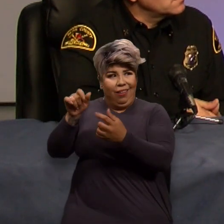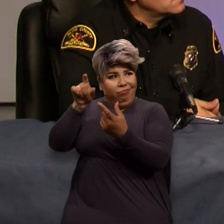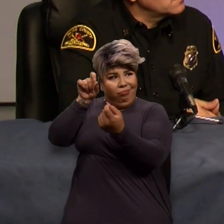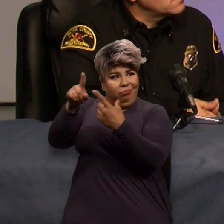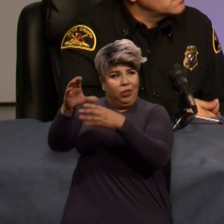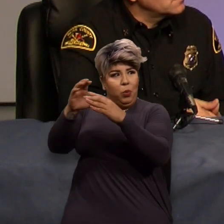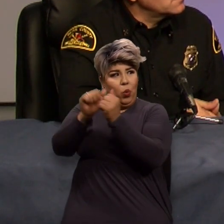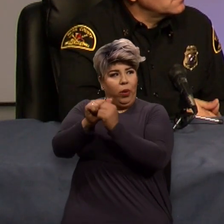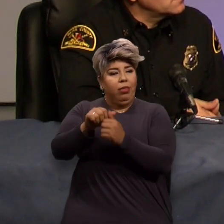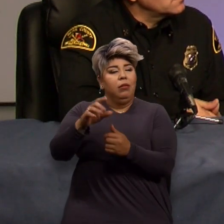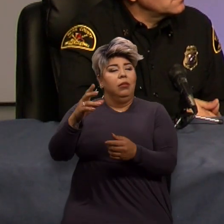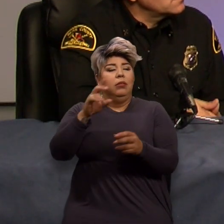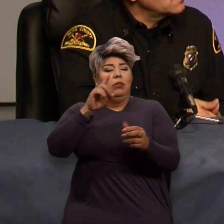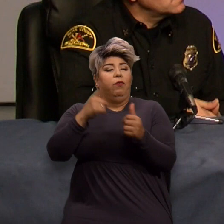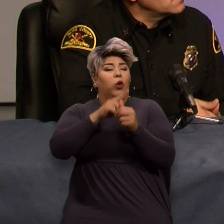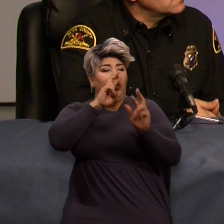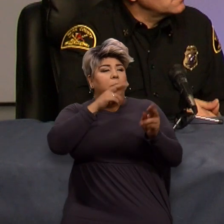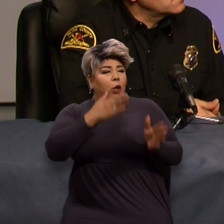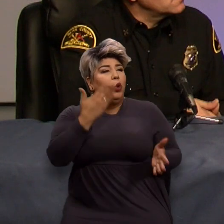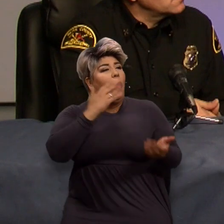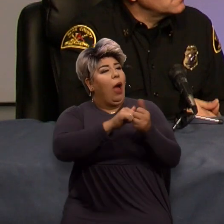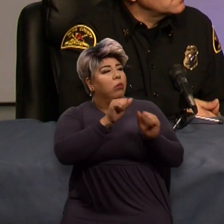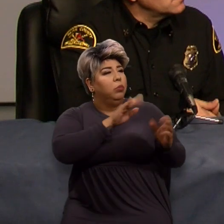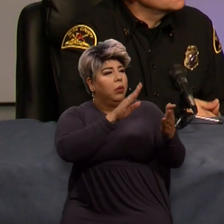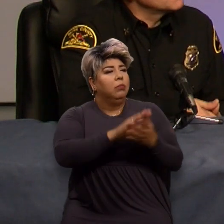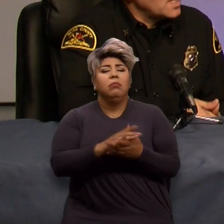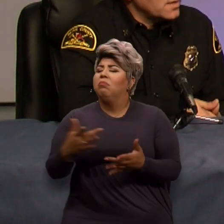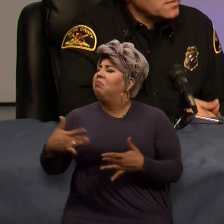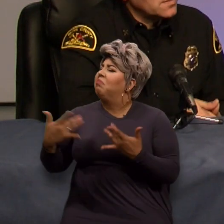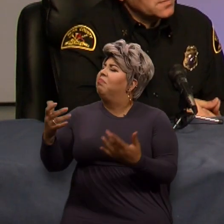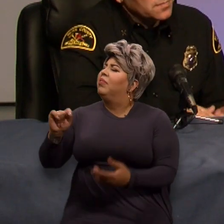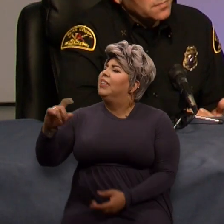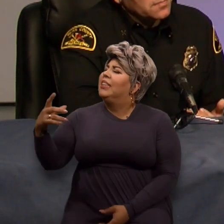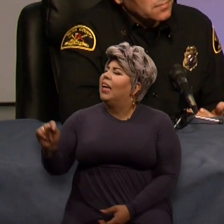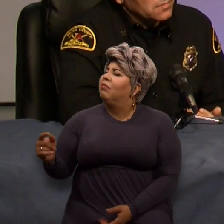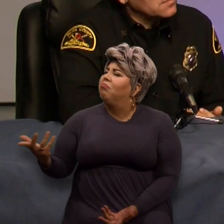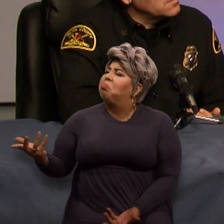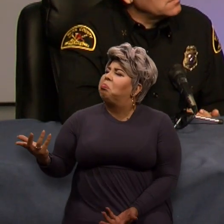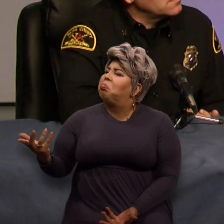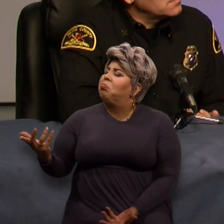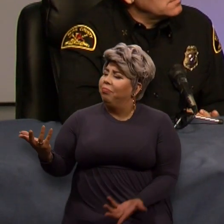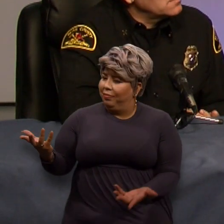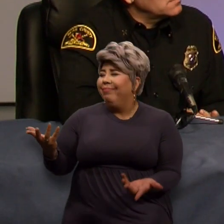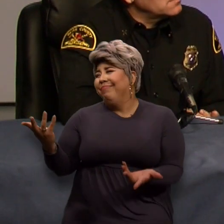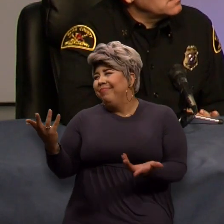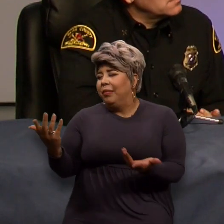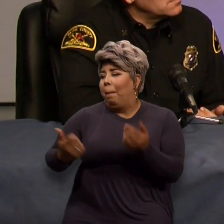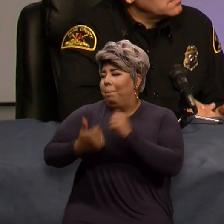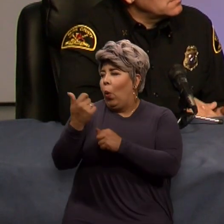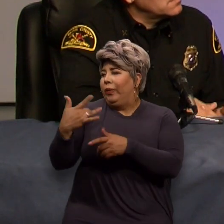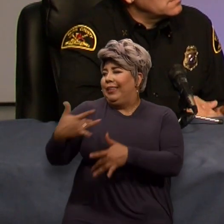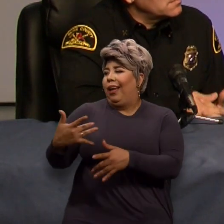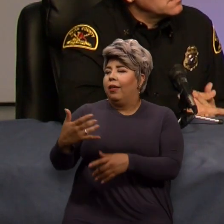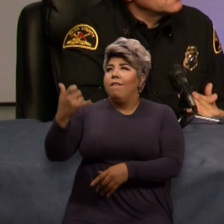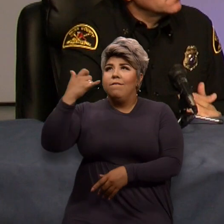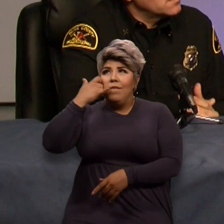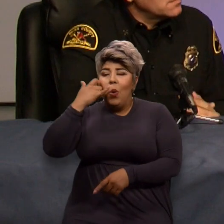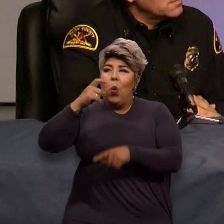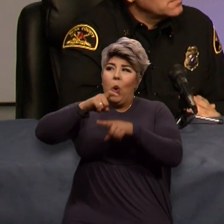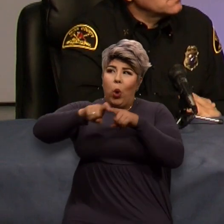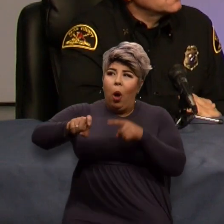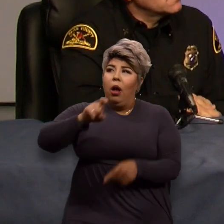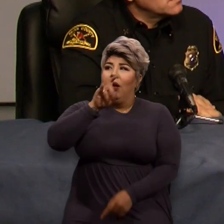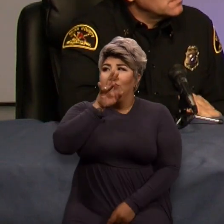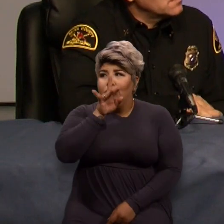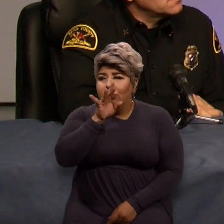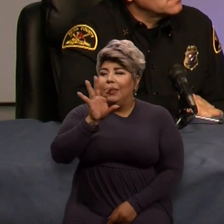react. What about texting? Uh huh. Is this something where you, you traditionally think of call 9-1-1 and actually